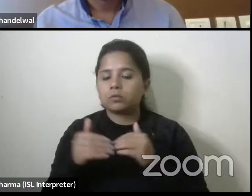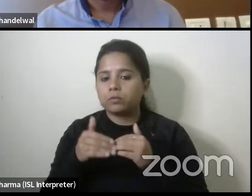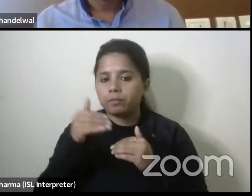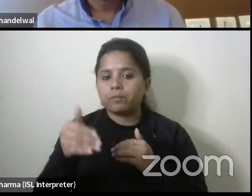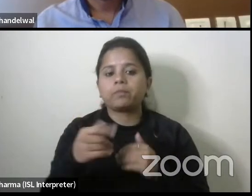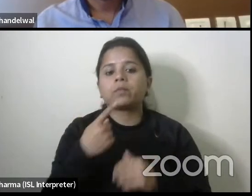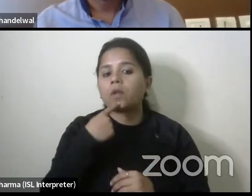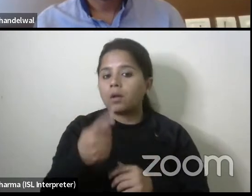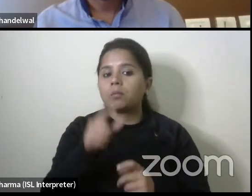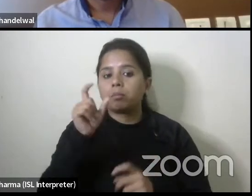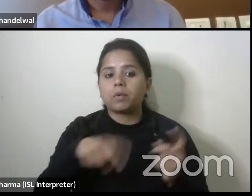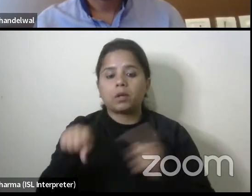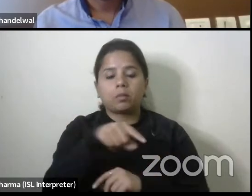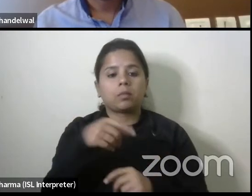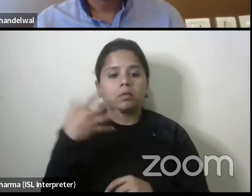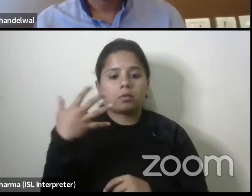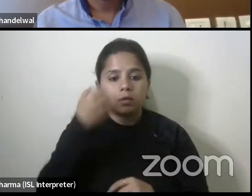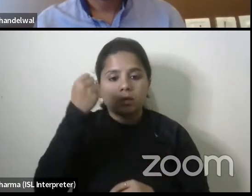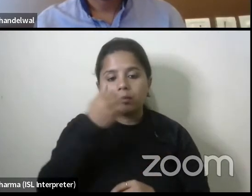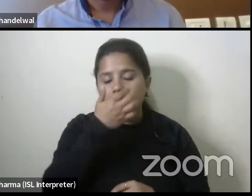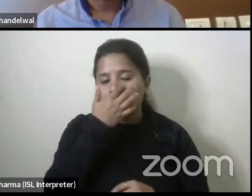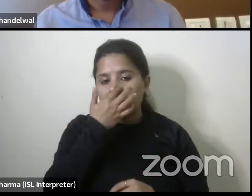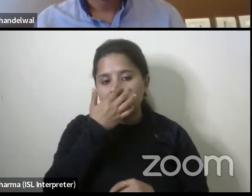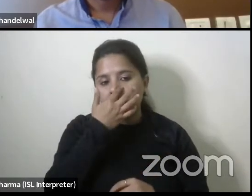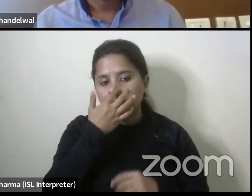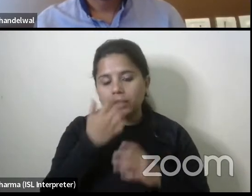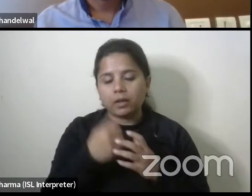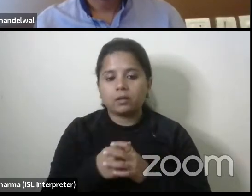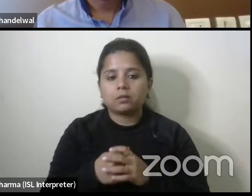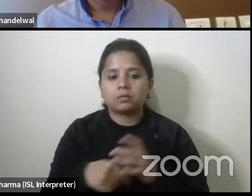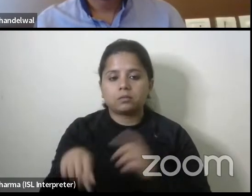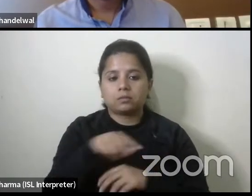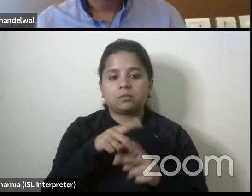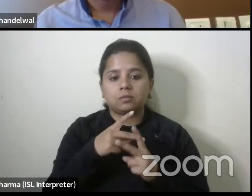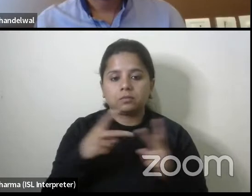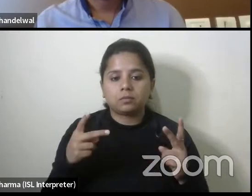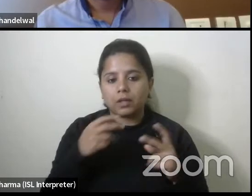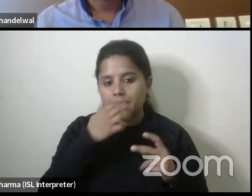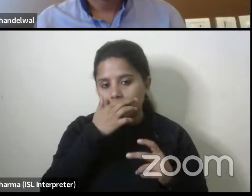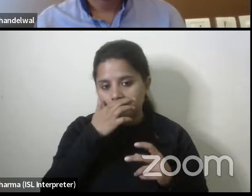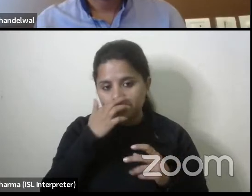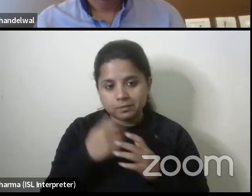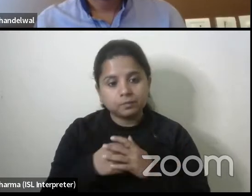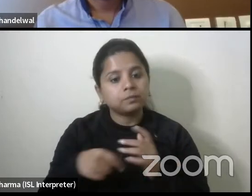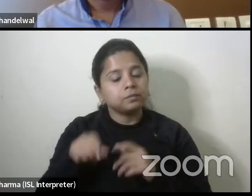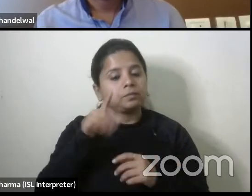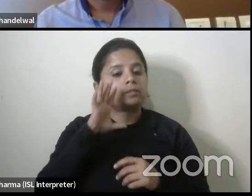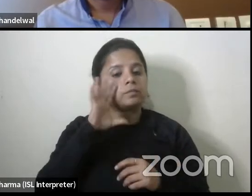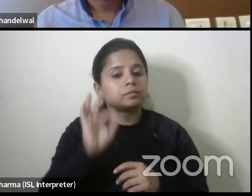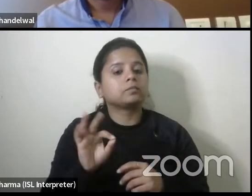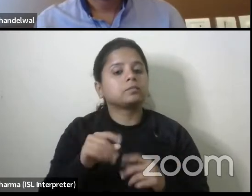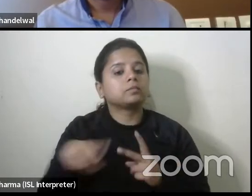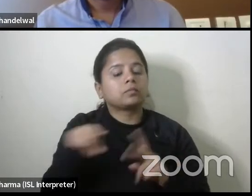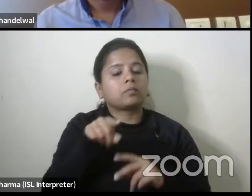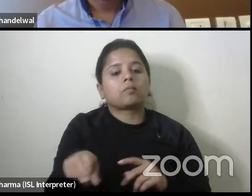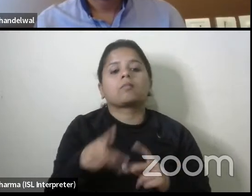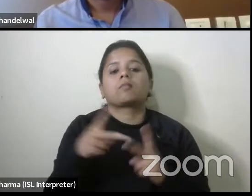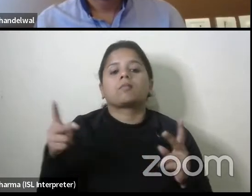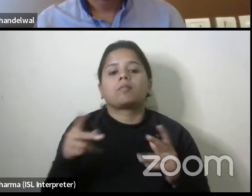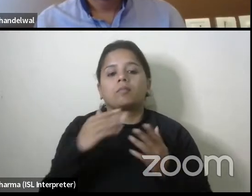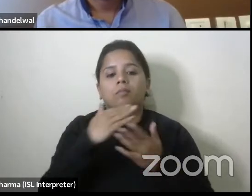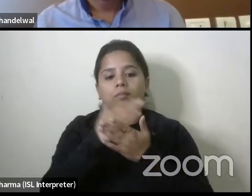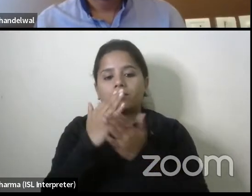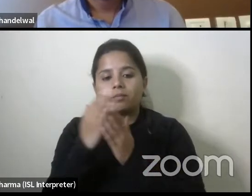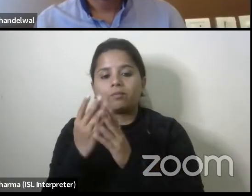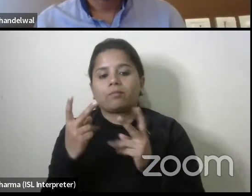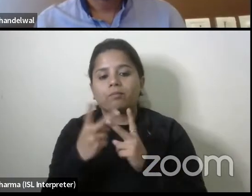these people these stakeholders to change so they have to be imparted uh with uh uh importance of these uh parameters and we